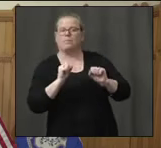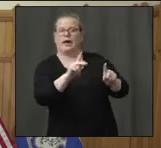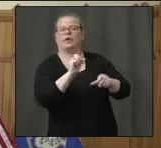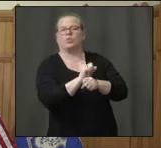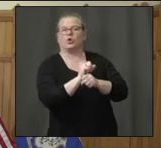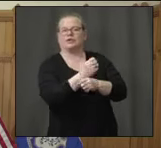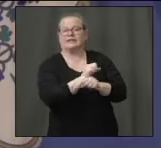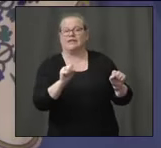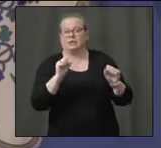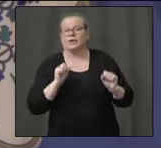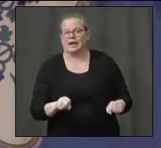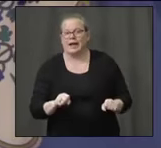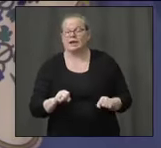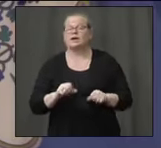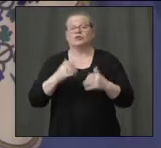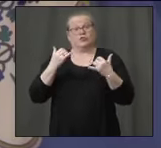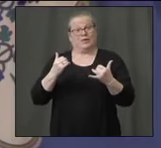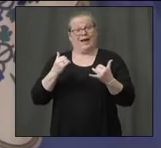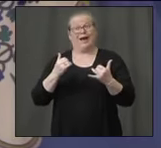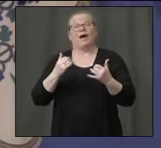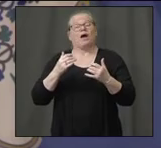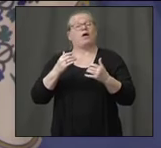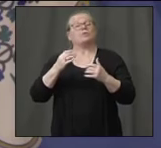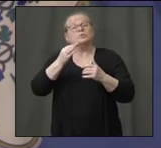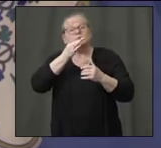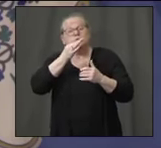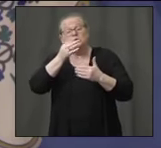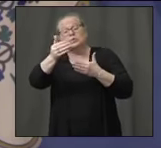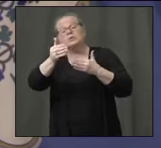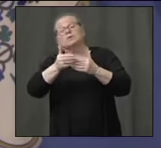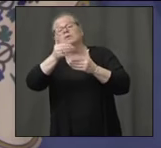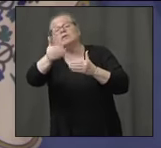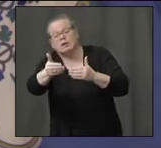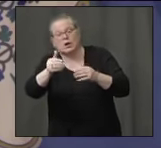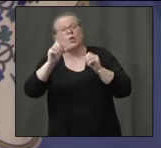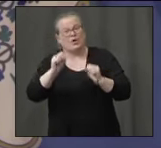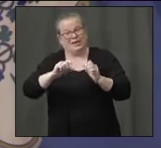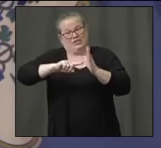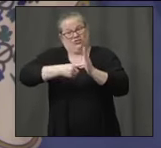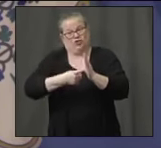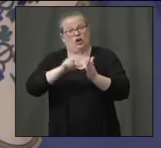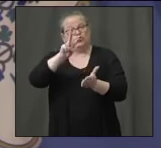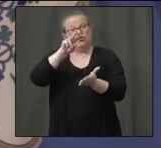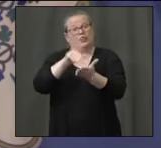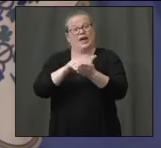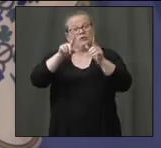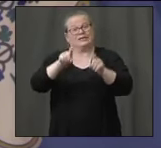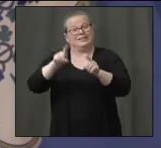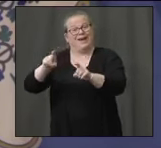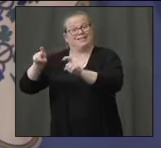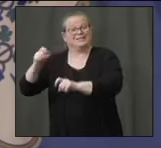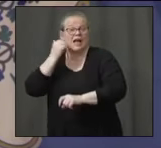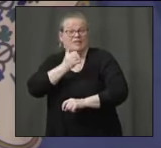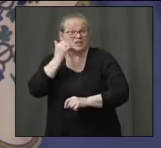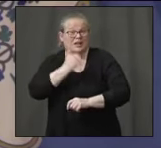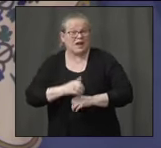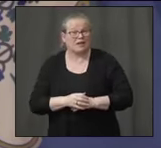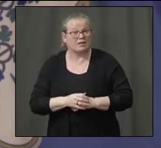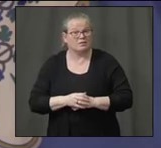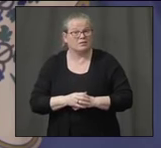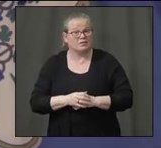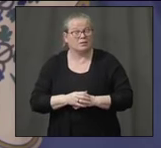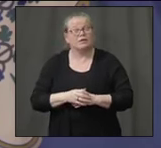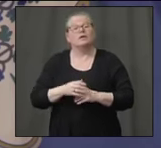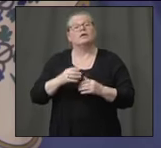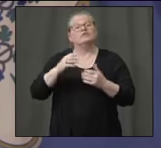2,000 tests a day in the very near future. And it's 2,000 tests, you know, right here in Hartford, but also